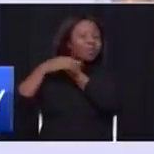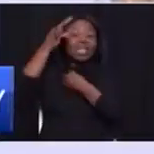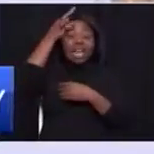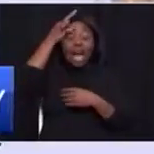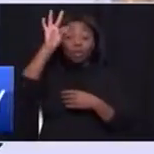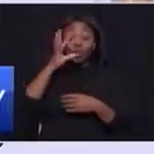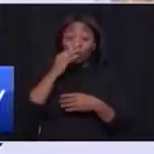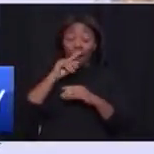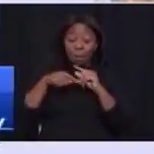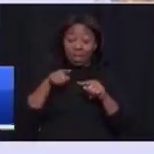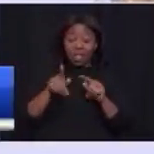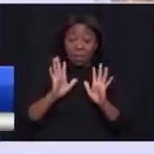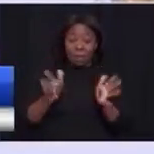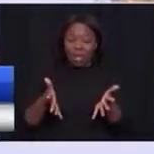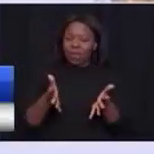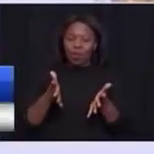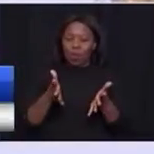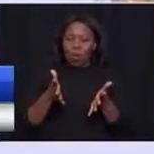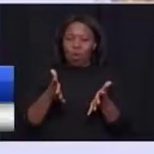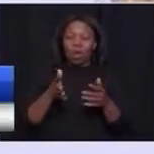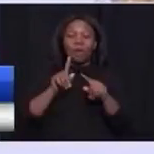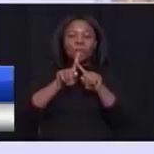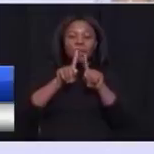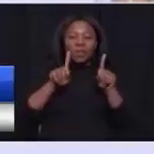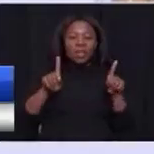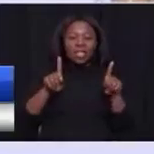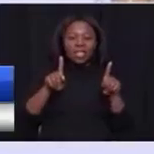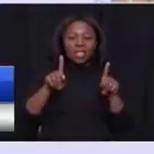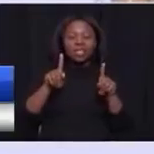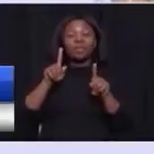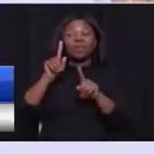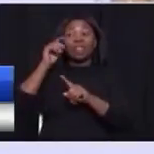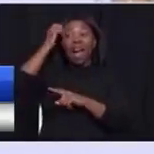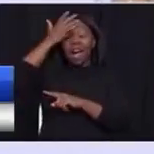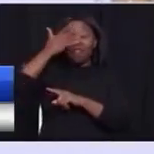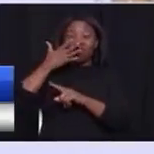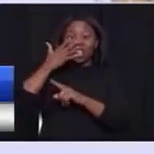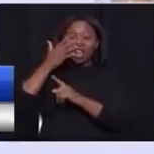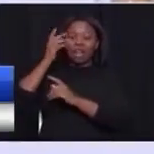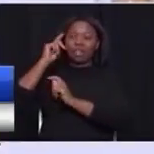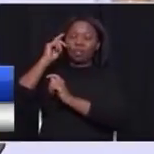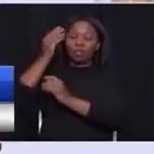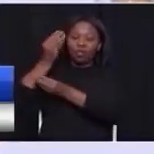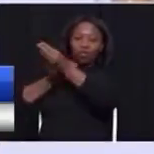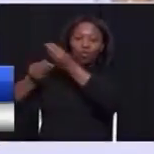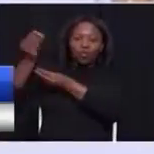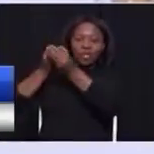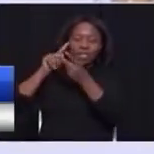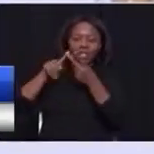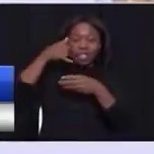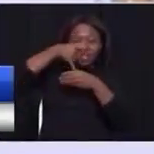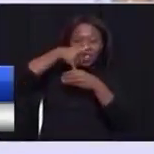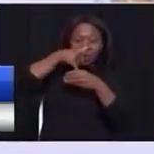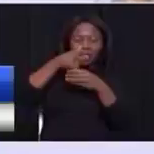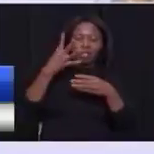this. We are already contributing significantly to inter-Africa trade and investment. More